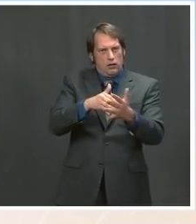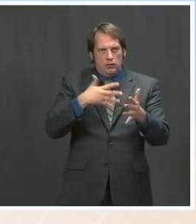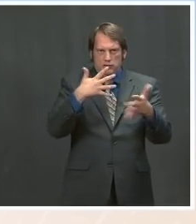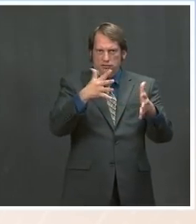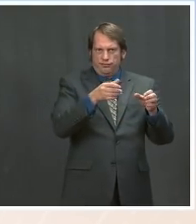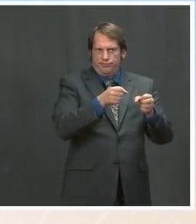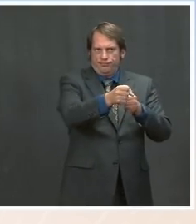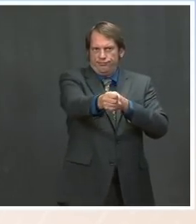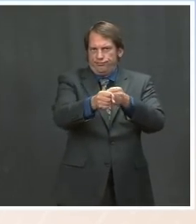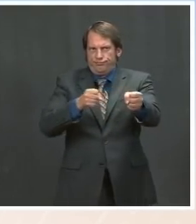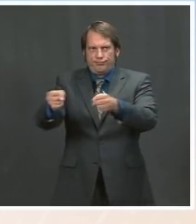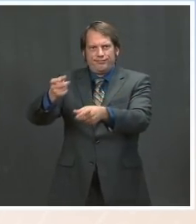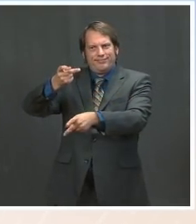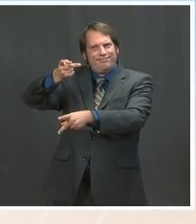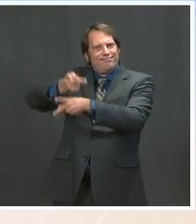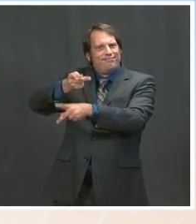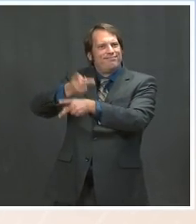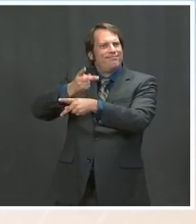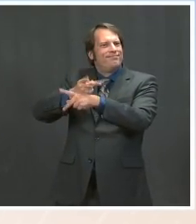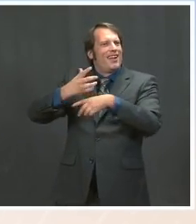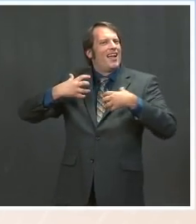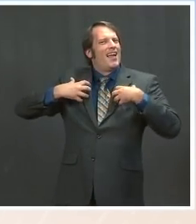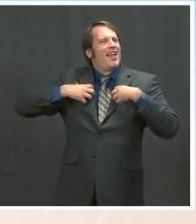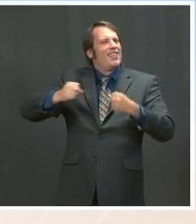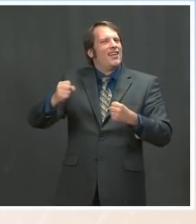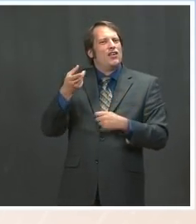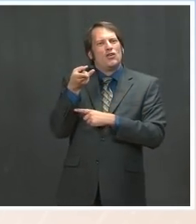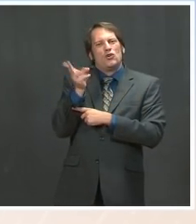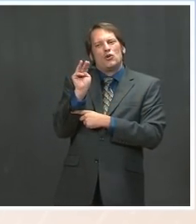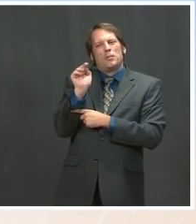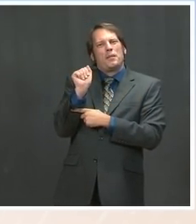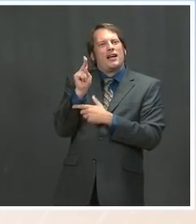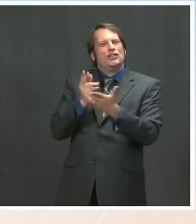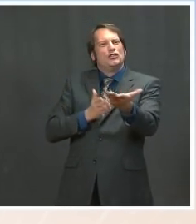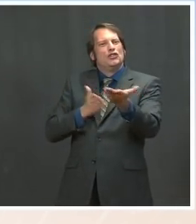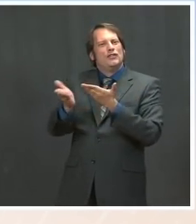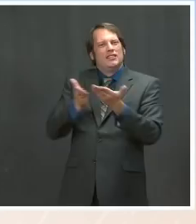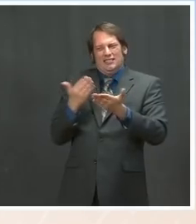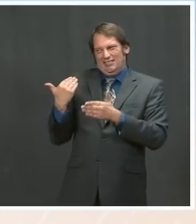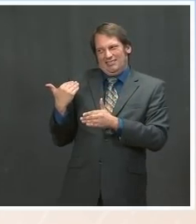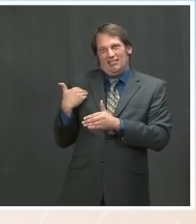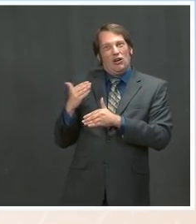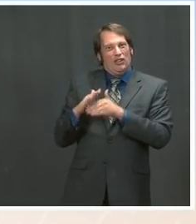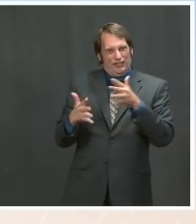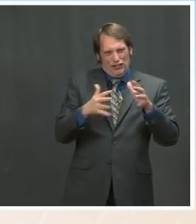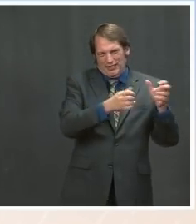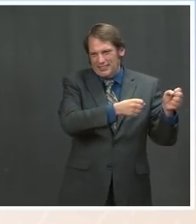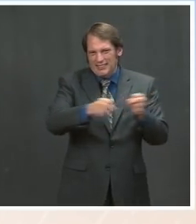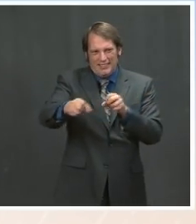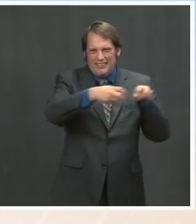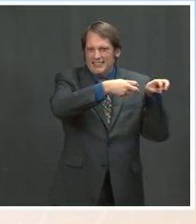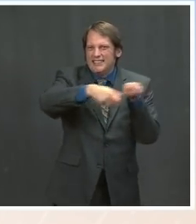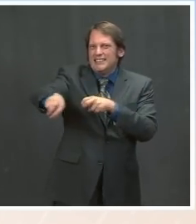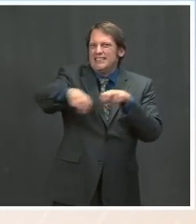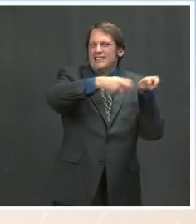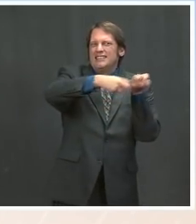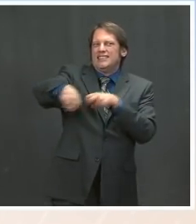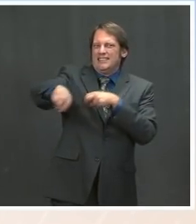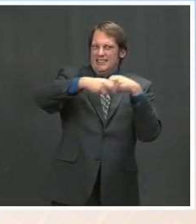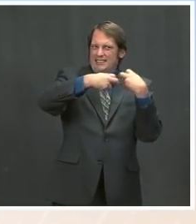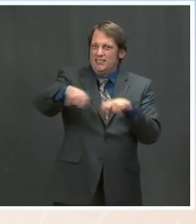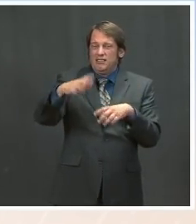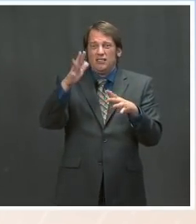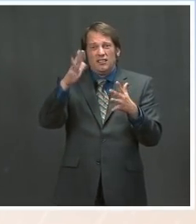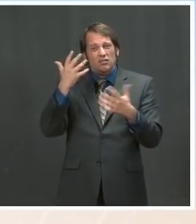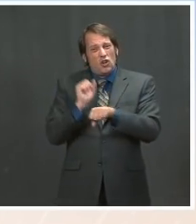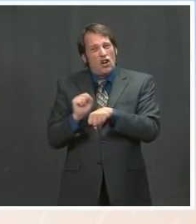care of Health and Human Services just this weekend. We still have a lot of work to do, but that is a step forward in our view. The